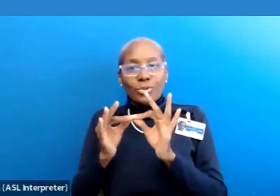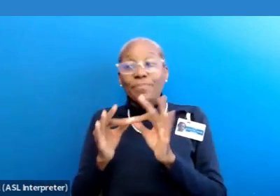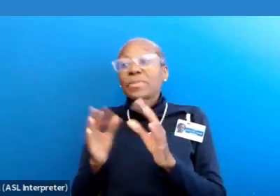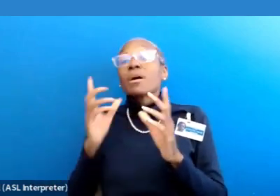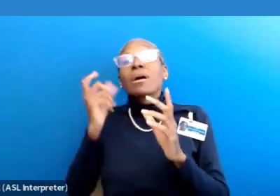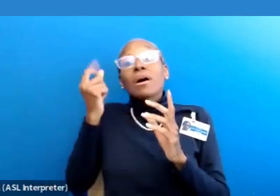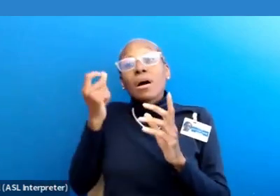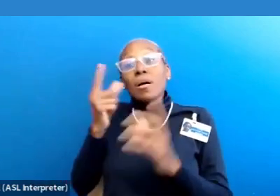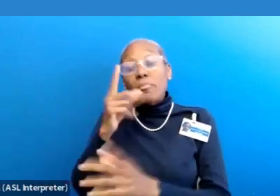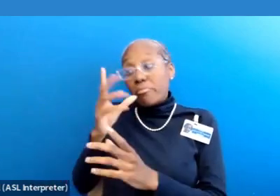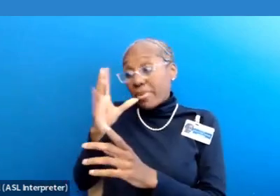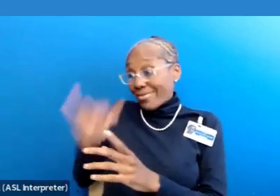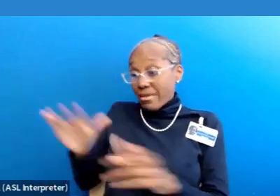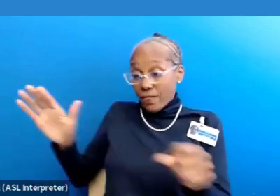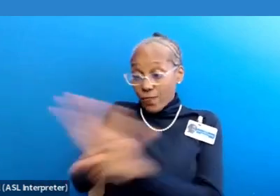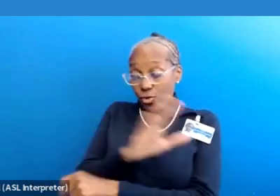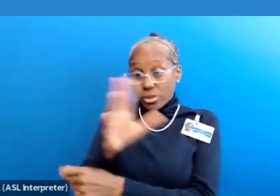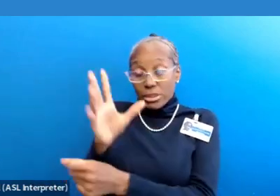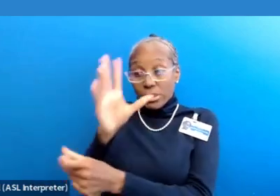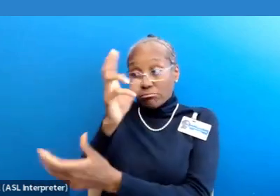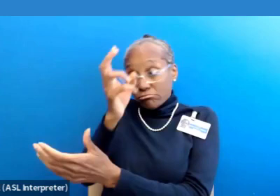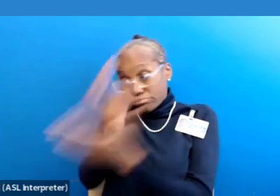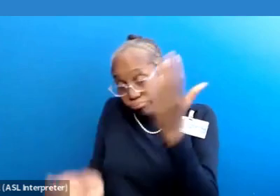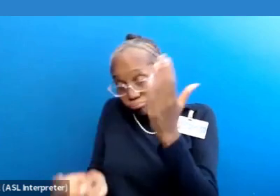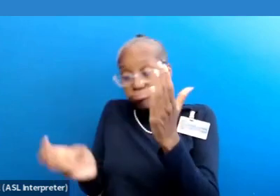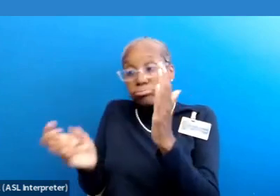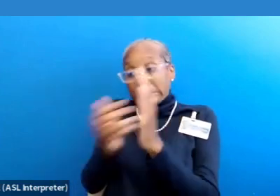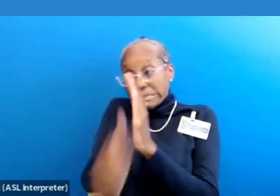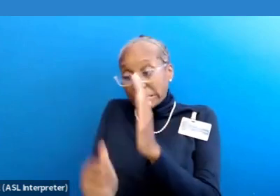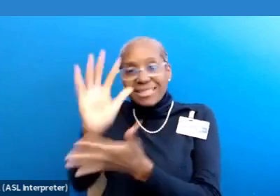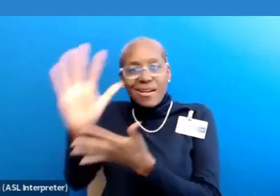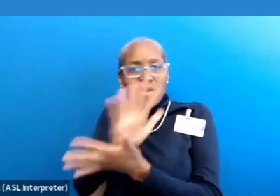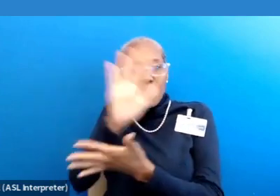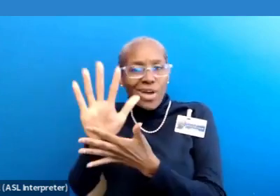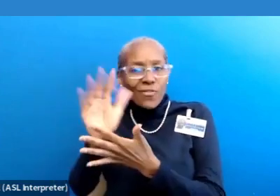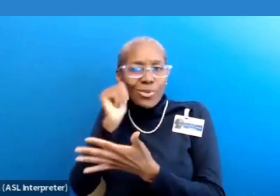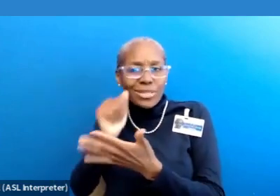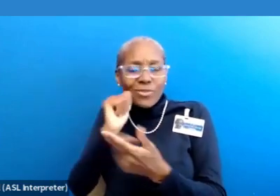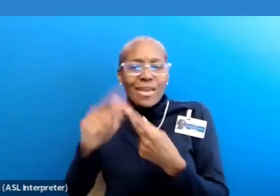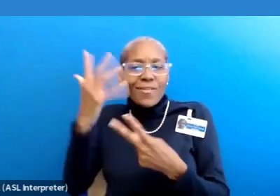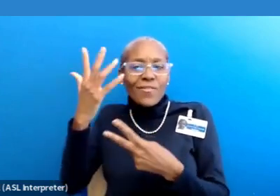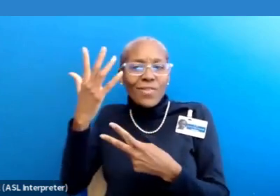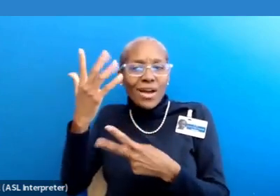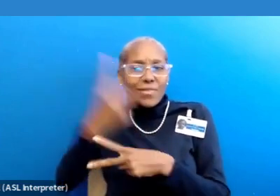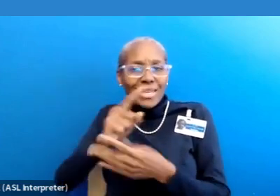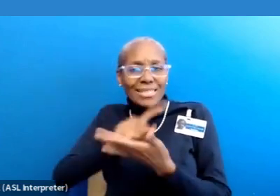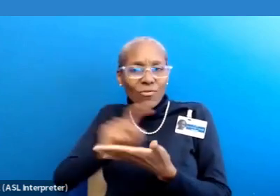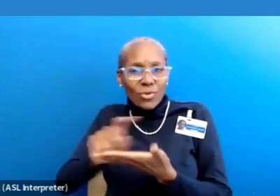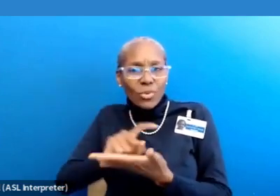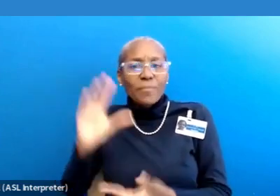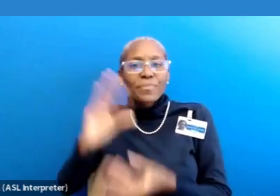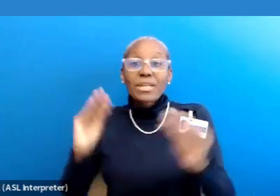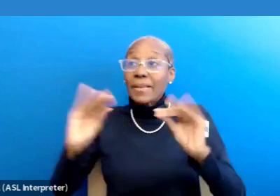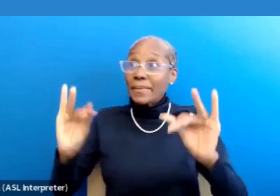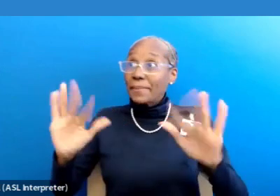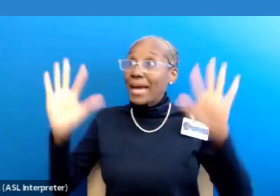is fully engaged in deliberate practice of relevant skills, five hours a day, five days a week. How long until the magic